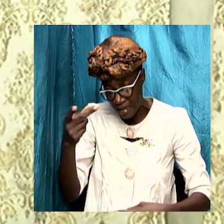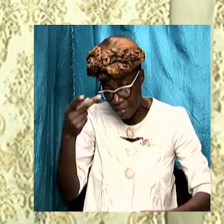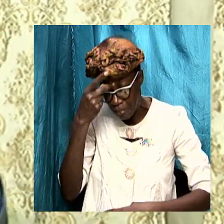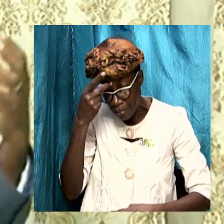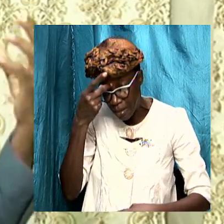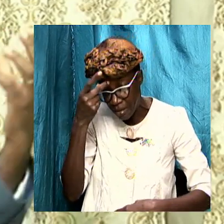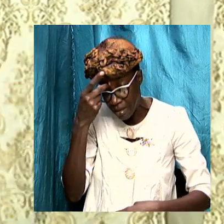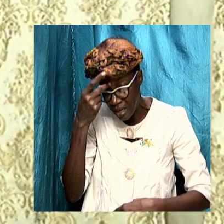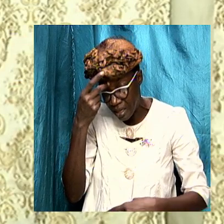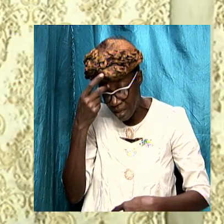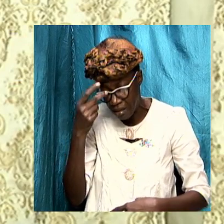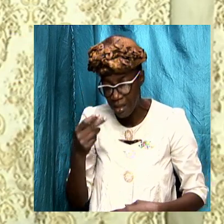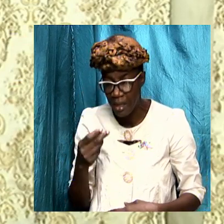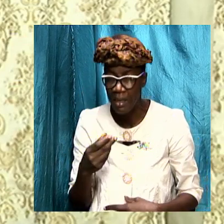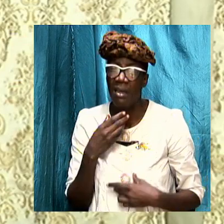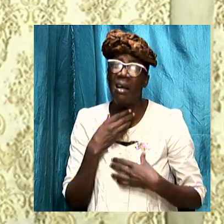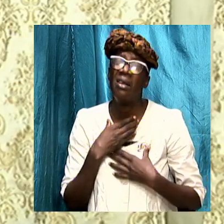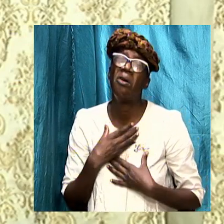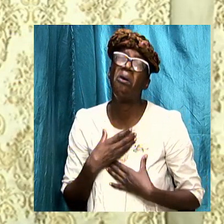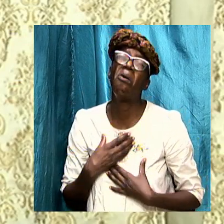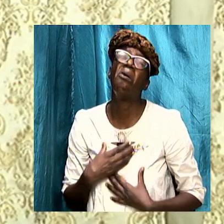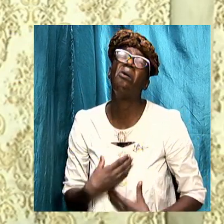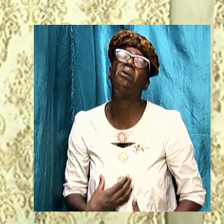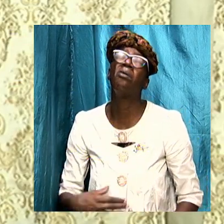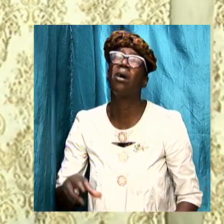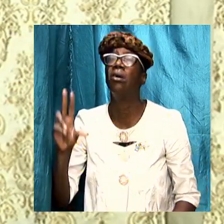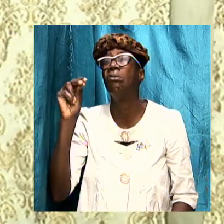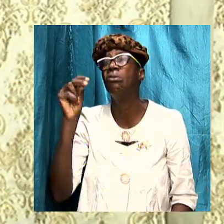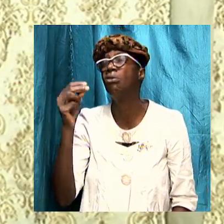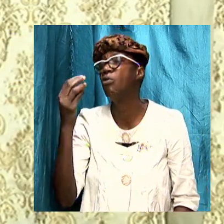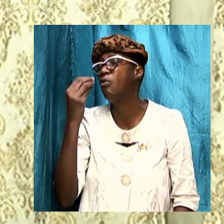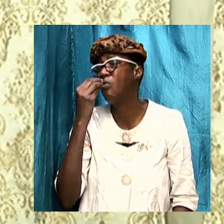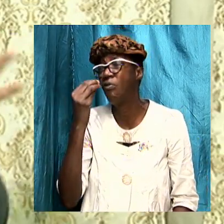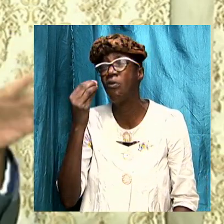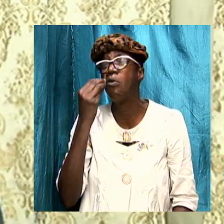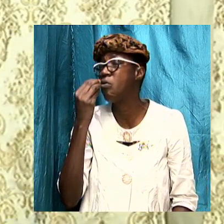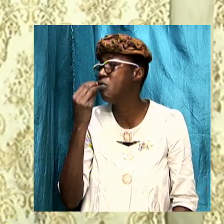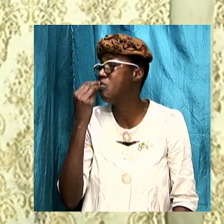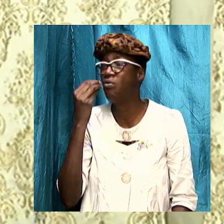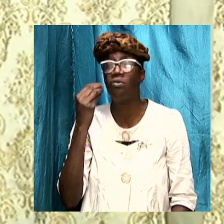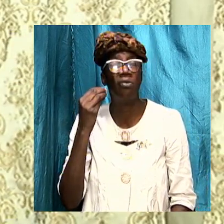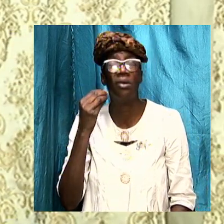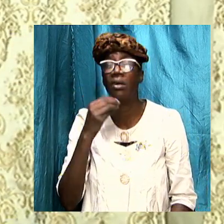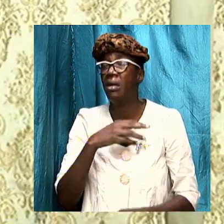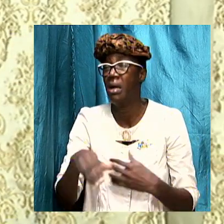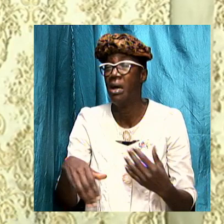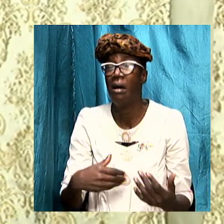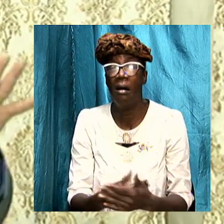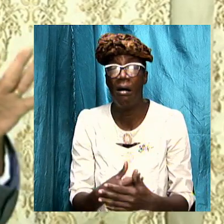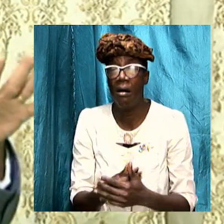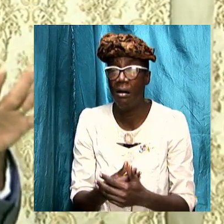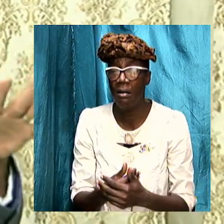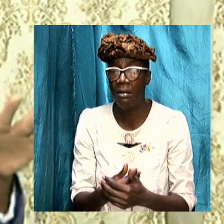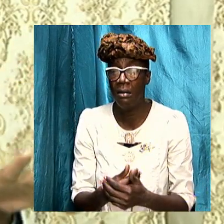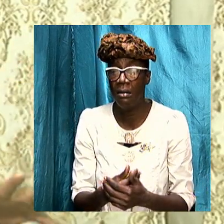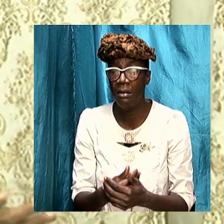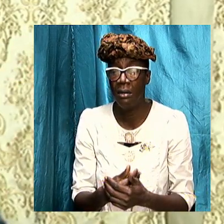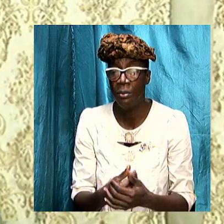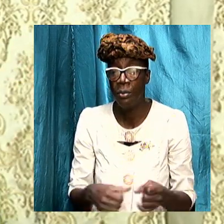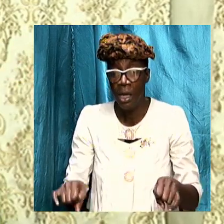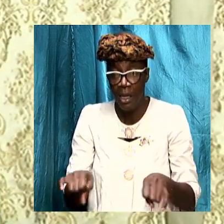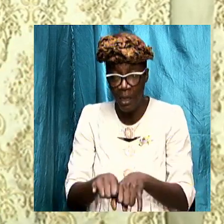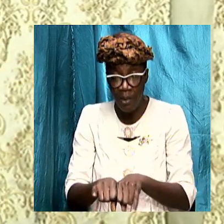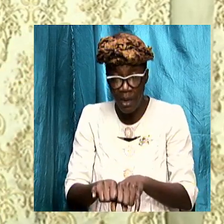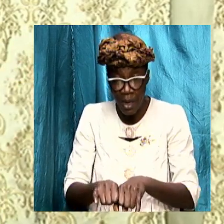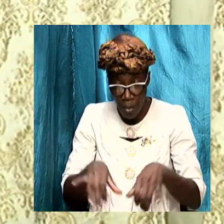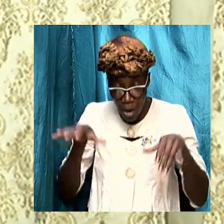to come and the hunger with the food shortages and so forth that are to come all of which are signified by the horsemen